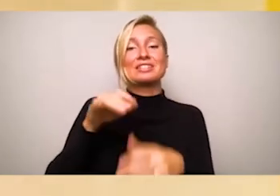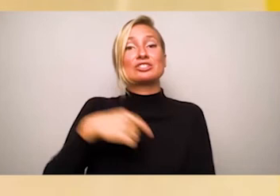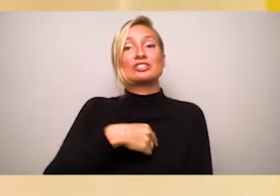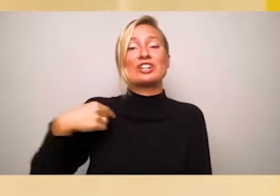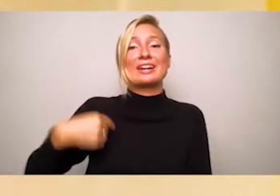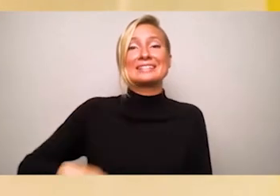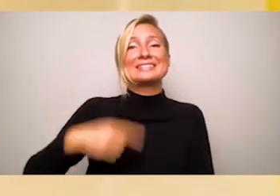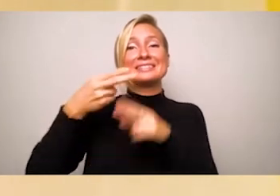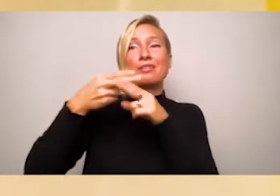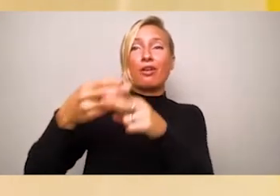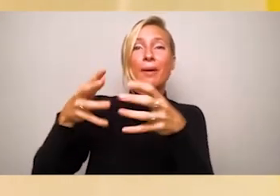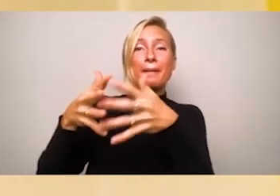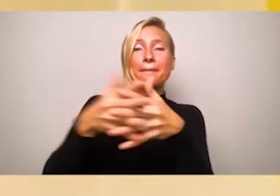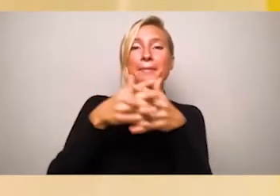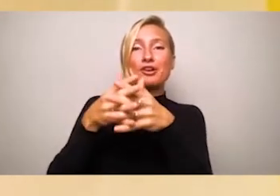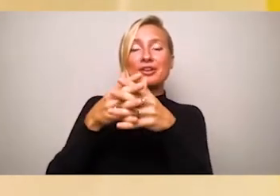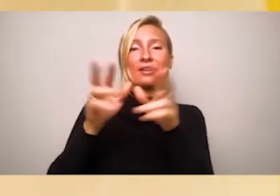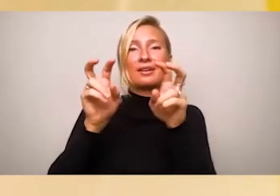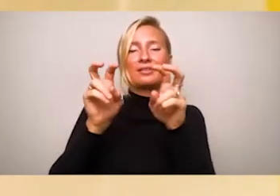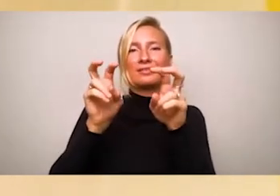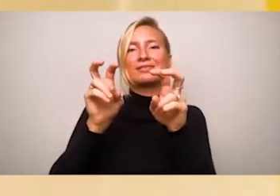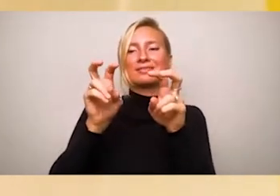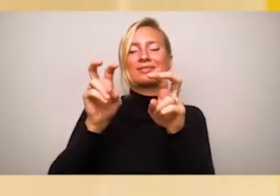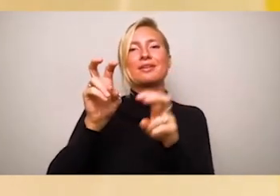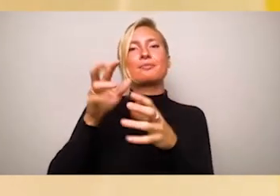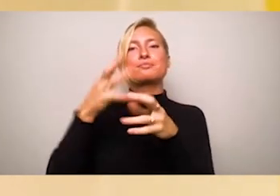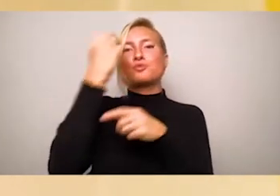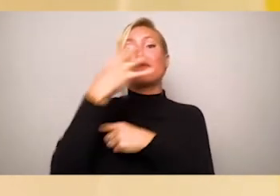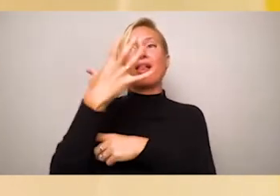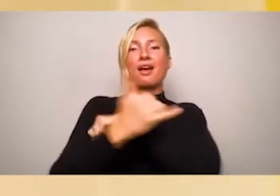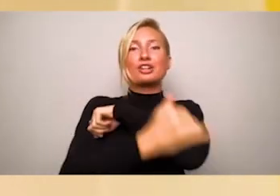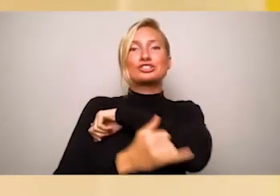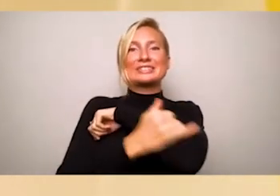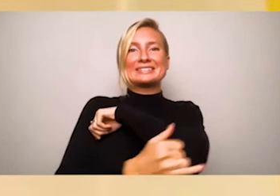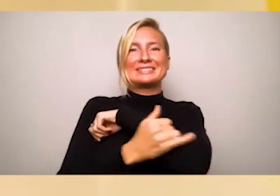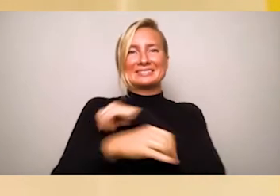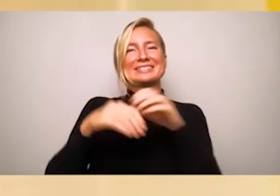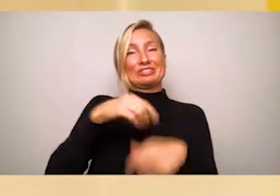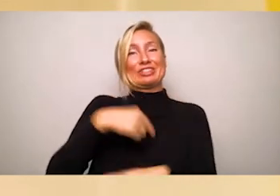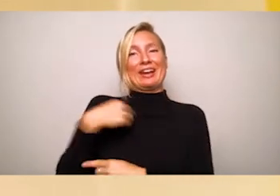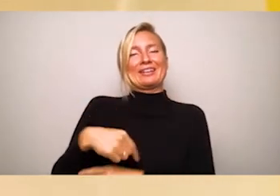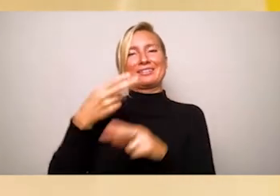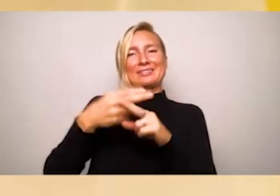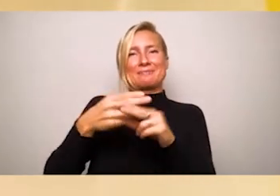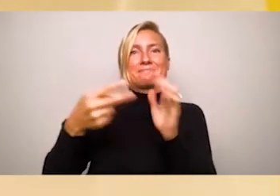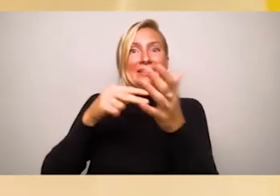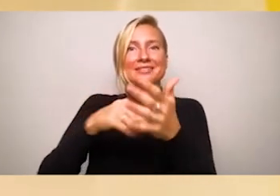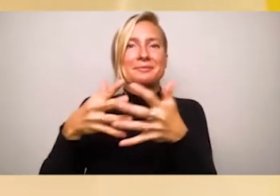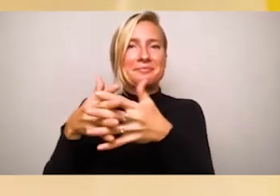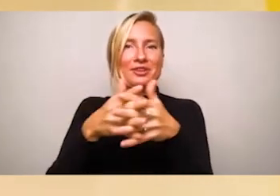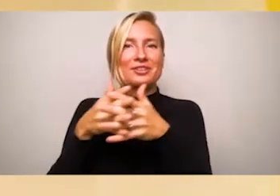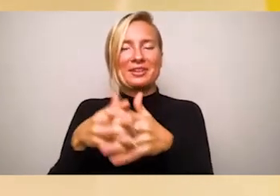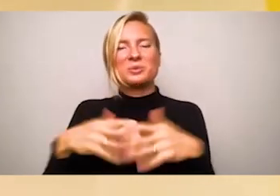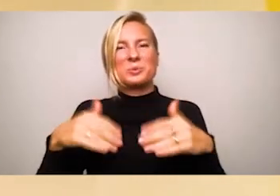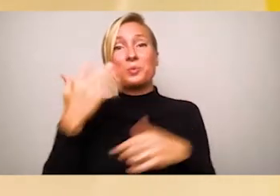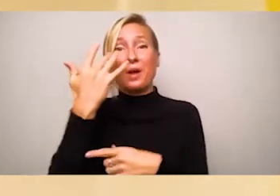translated, beautiful country. An apt name for the land of free speech that my father had come to love